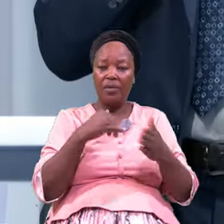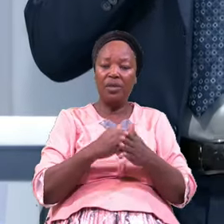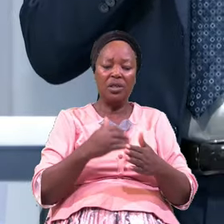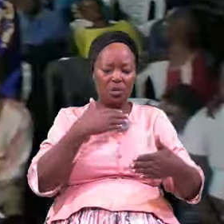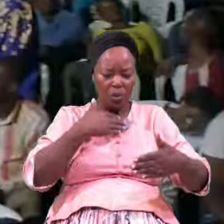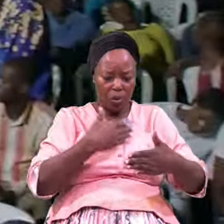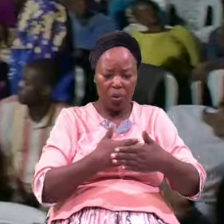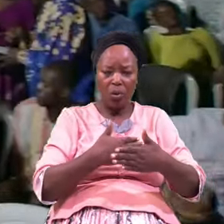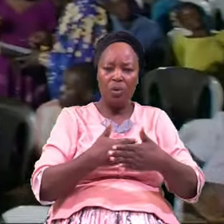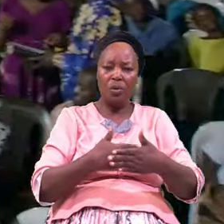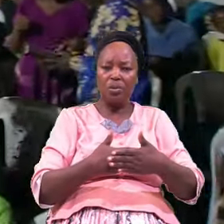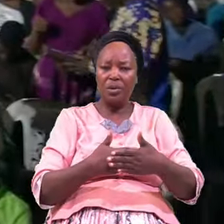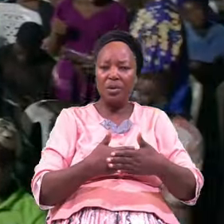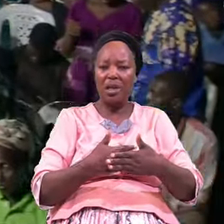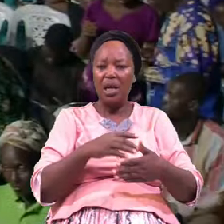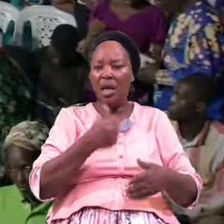Life Churches Close To You